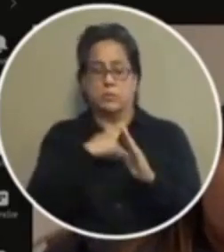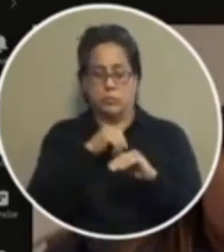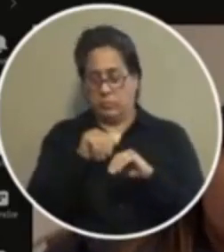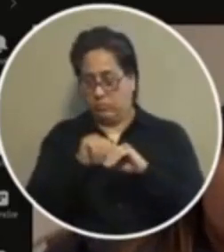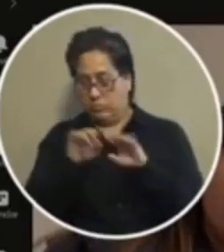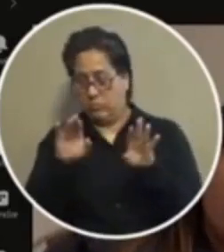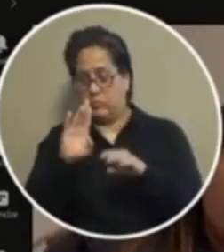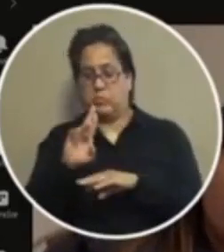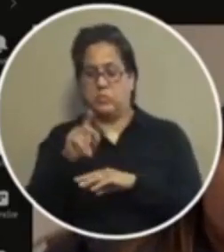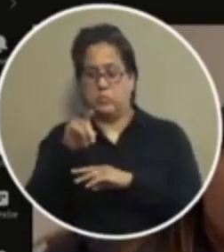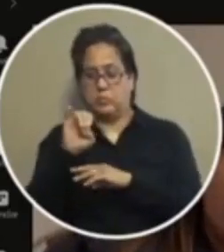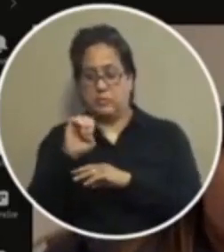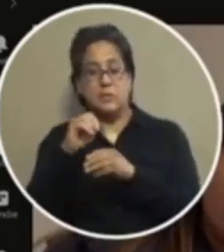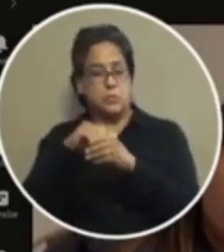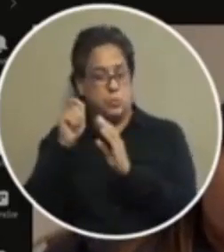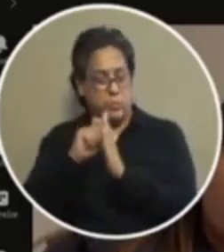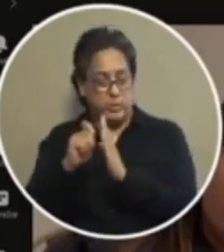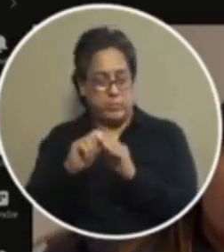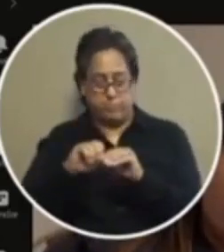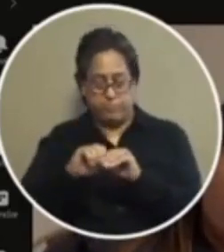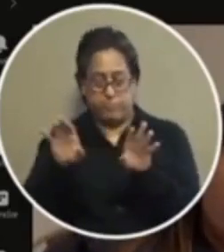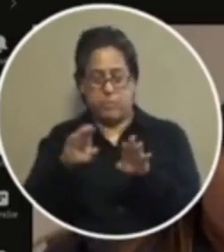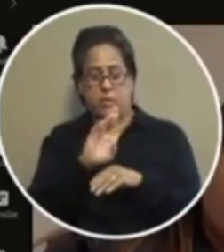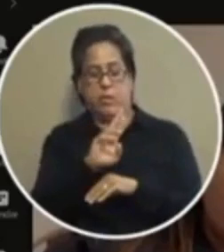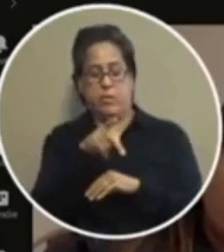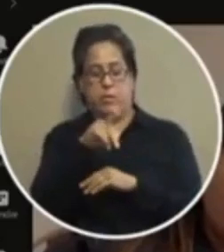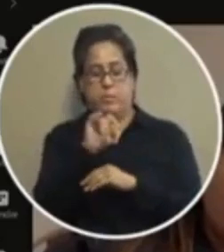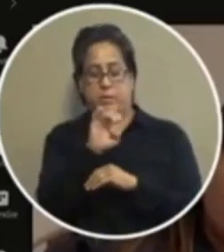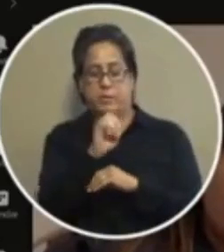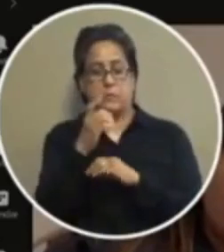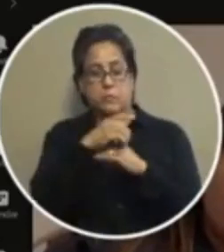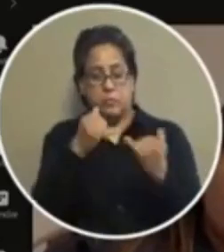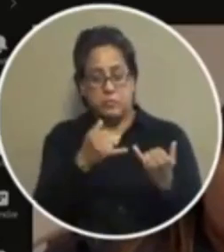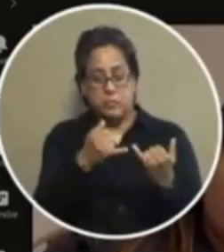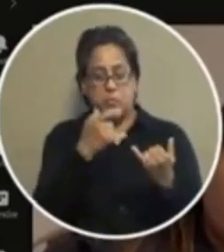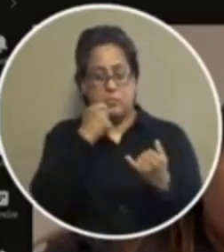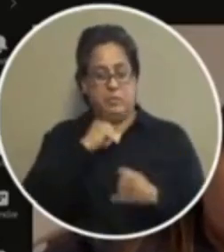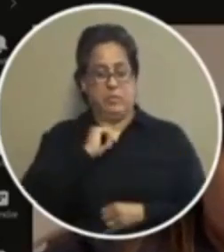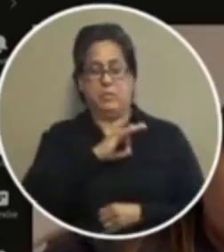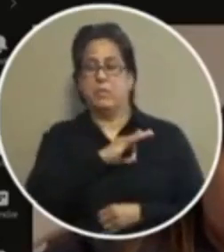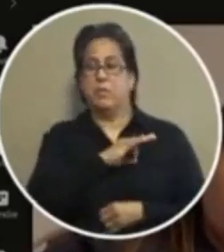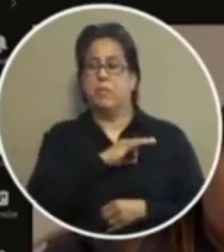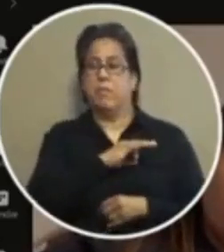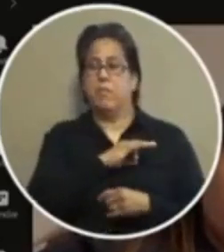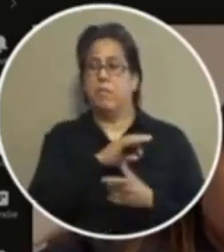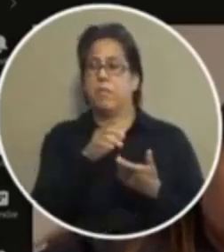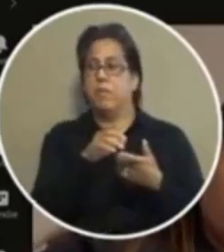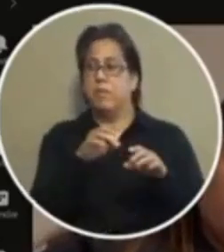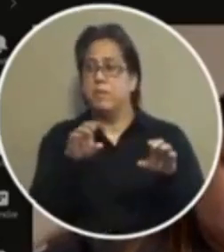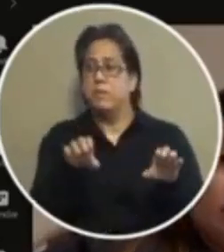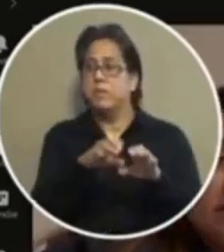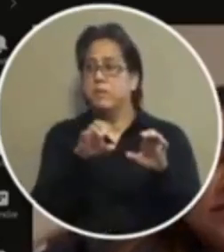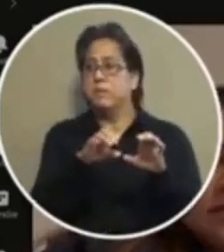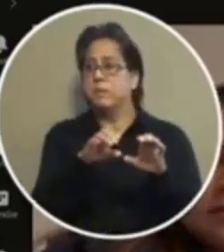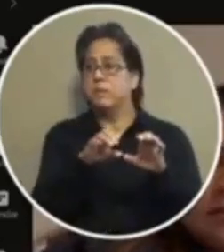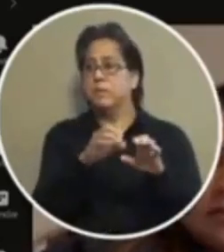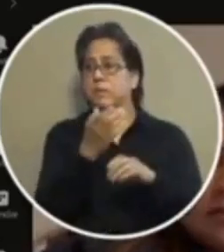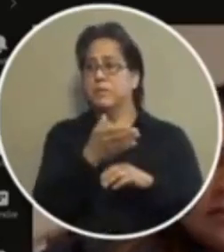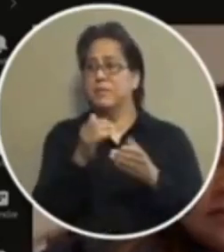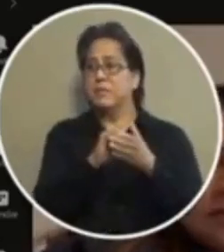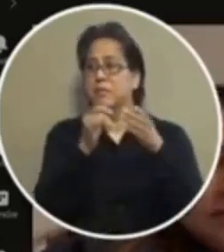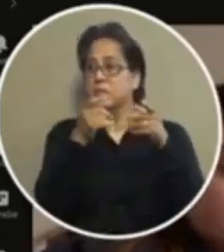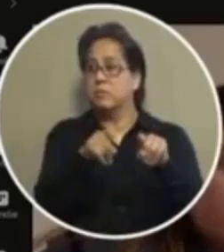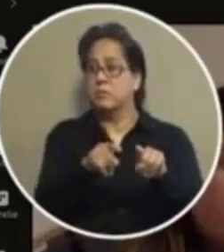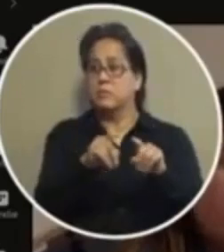in writing we we did give an update today because staff quite frankly was not completed with their work because of the things that have occurred